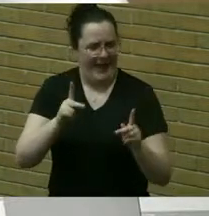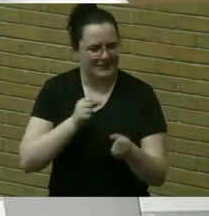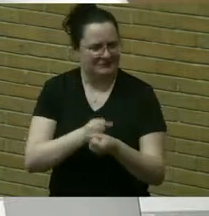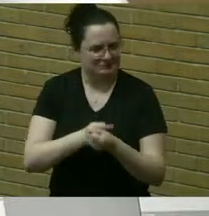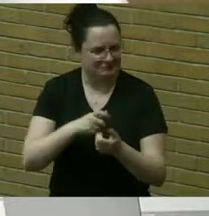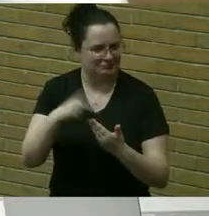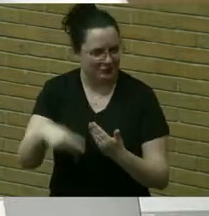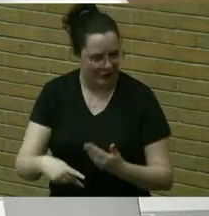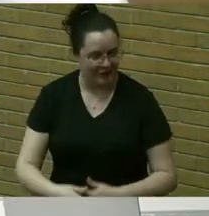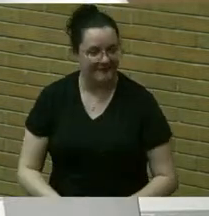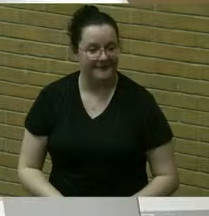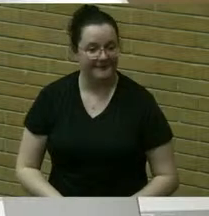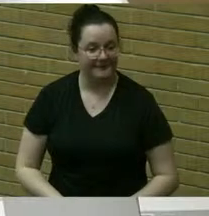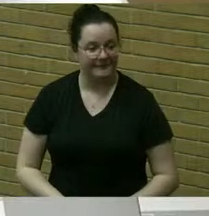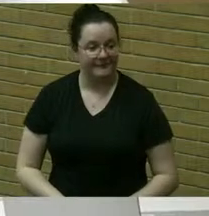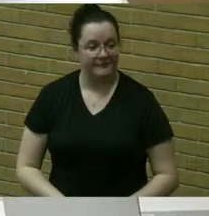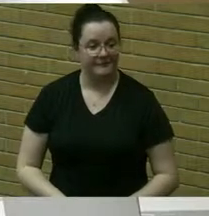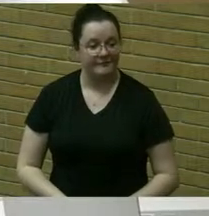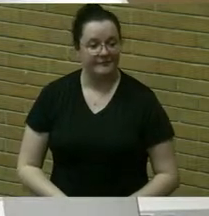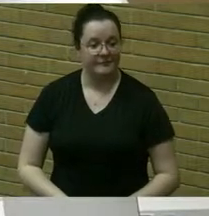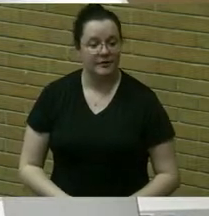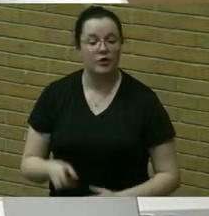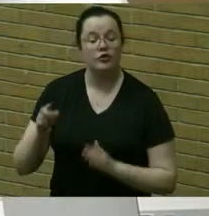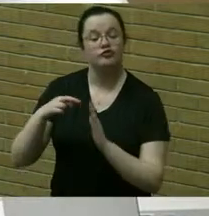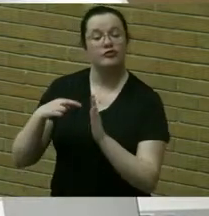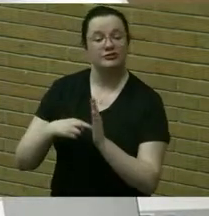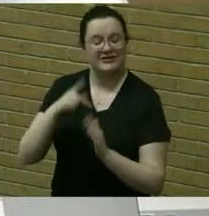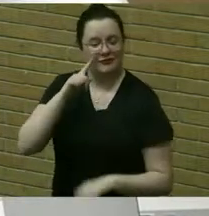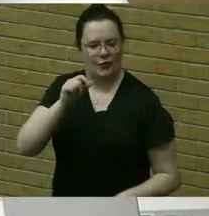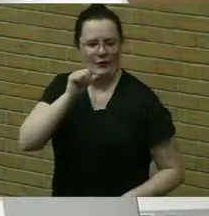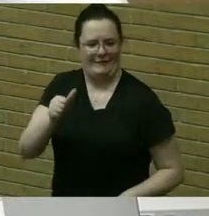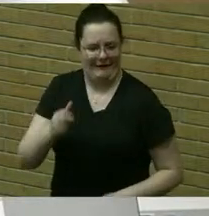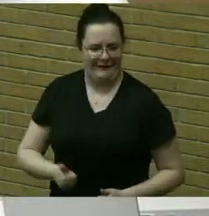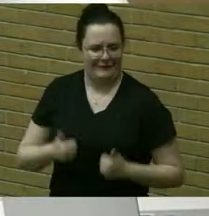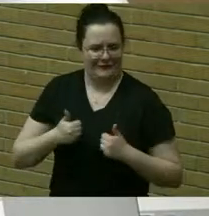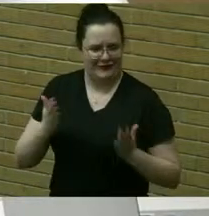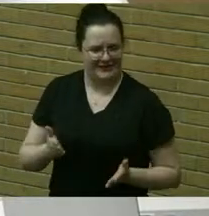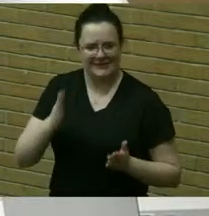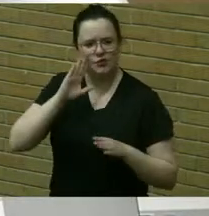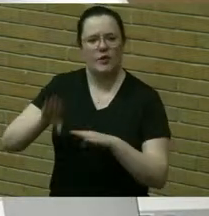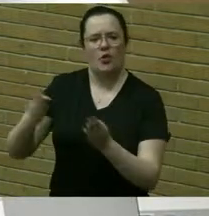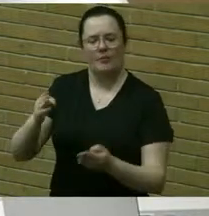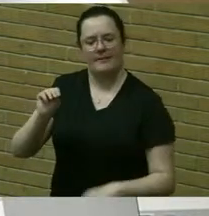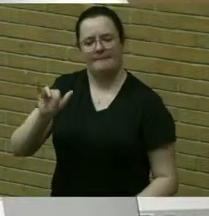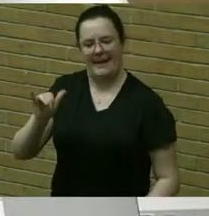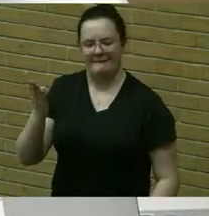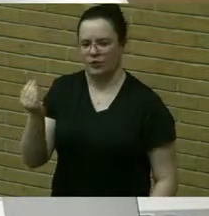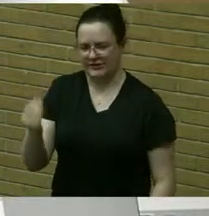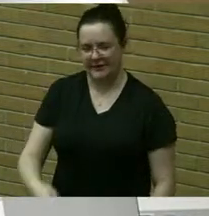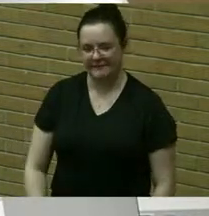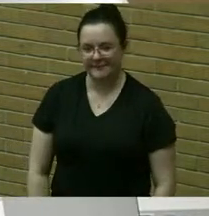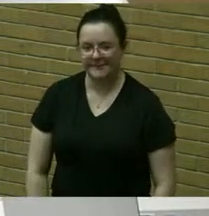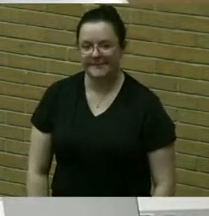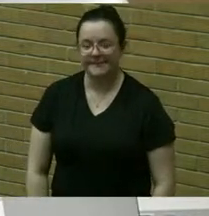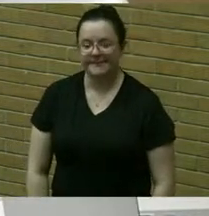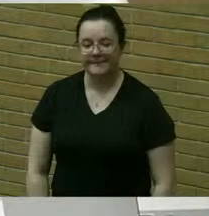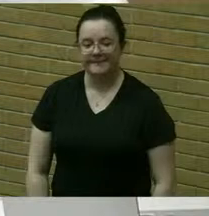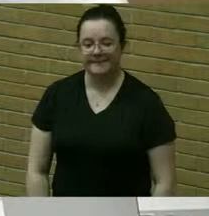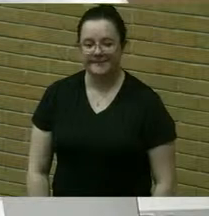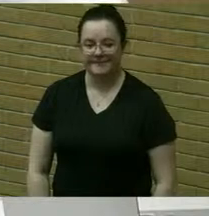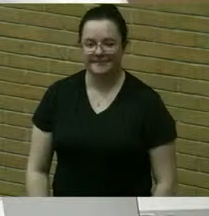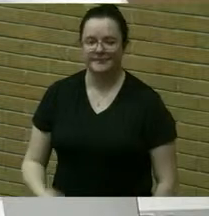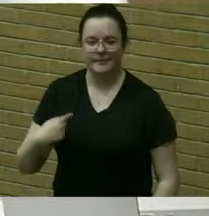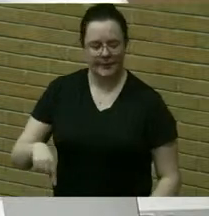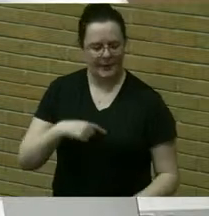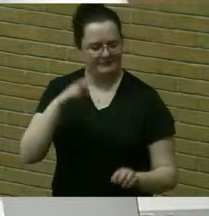non-registration for the program will open on may 14th we also had a review